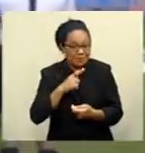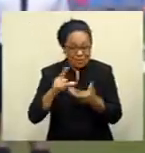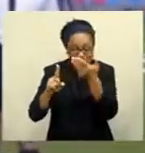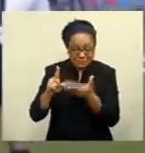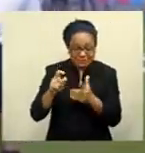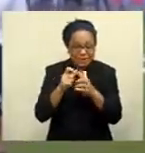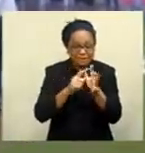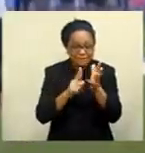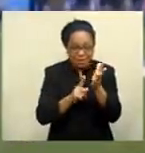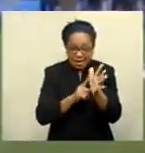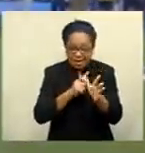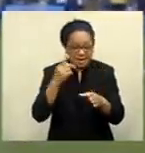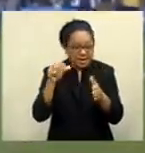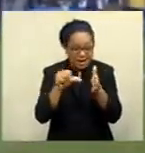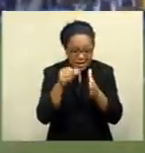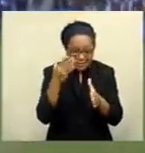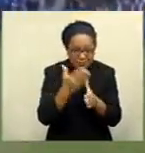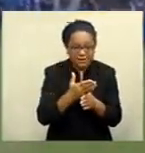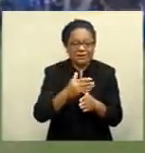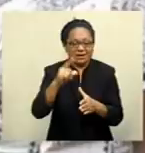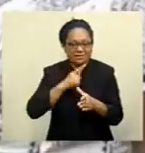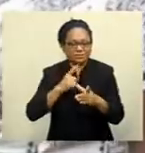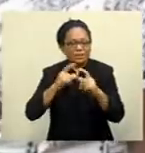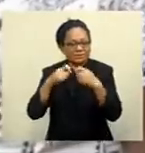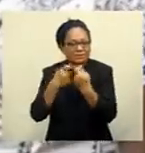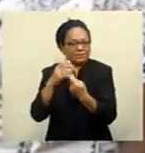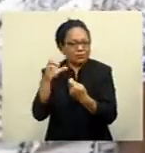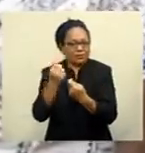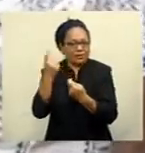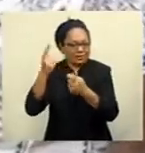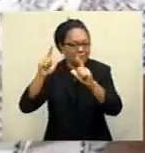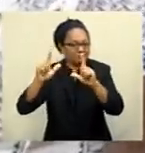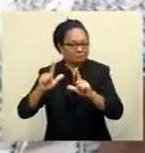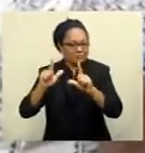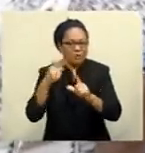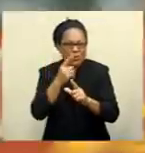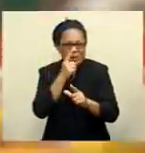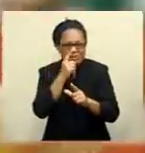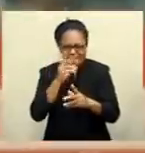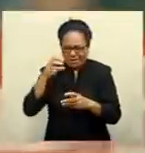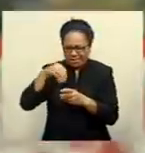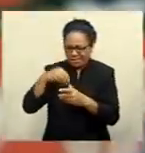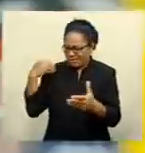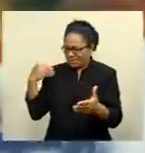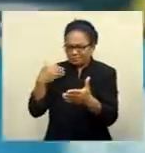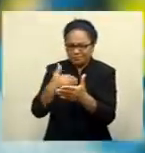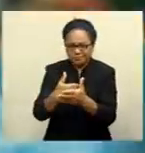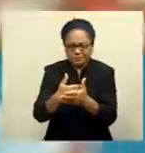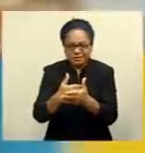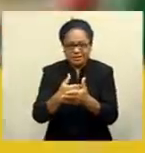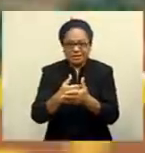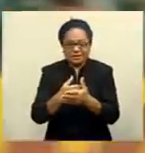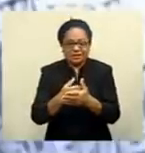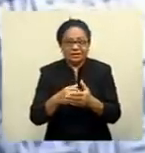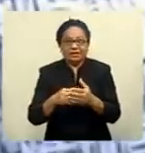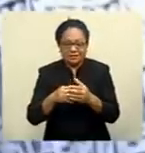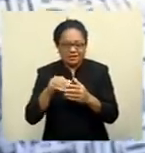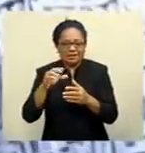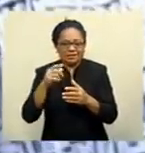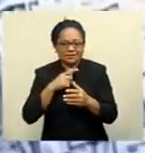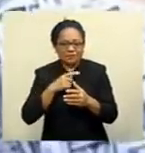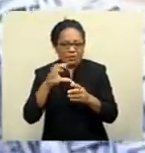years. And everybody who invested in that in that period of time was rewarded. And, like, you know, I messaged Paola, I spoke to Paola